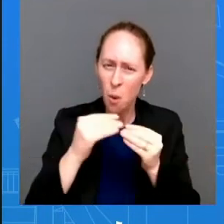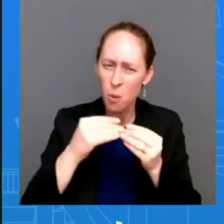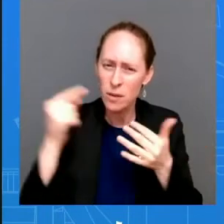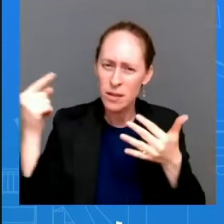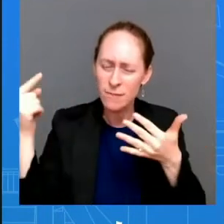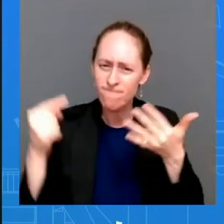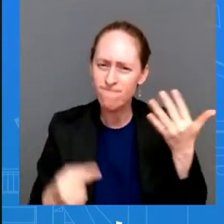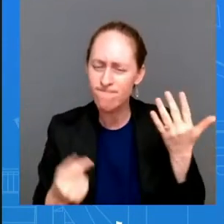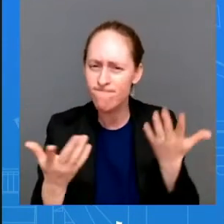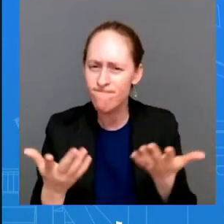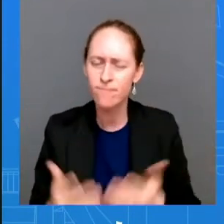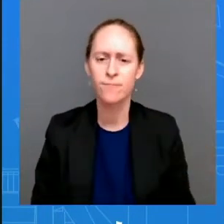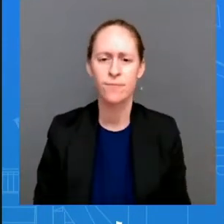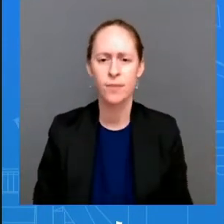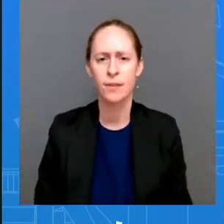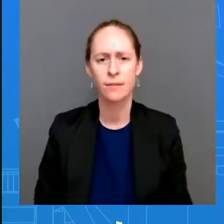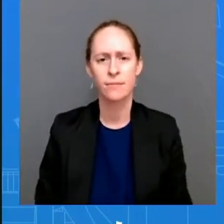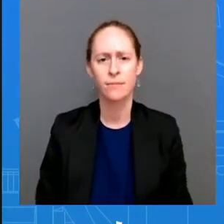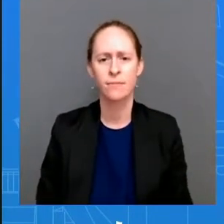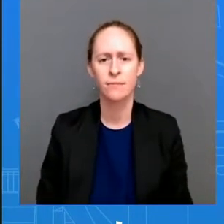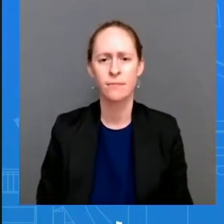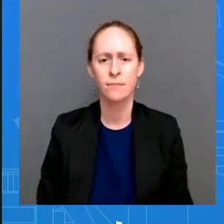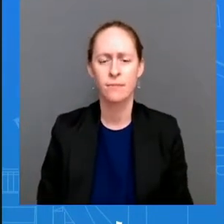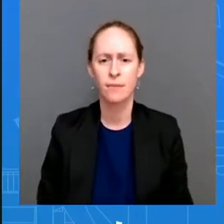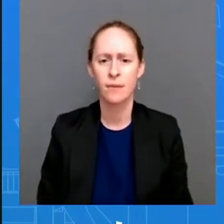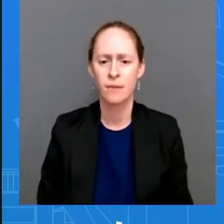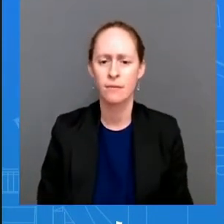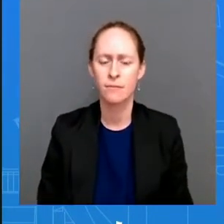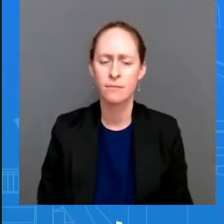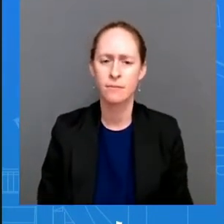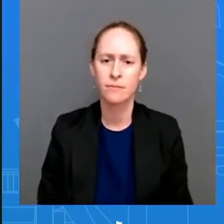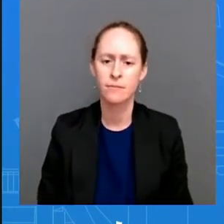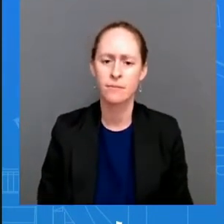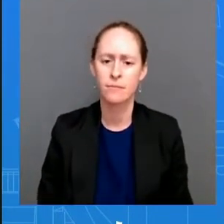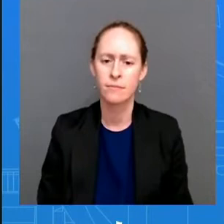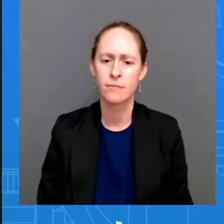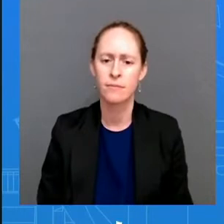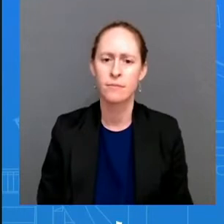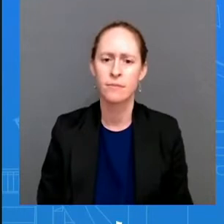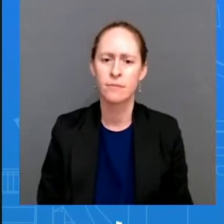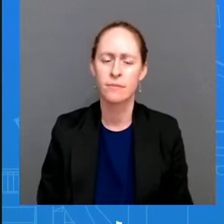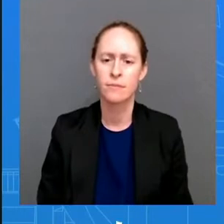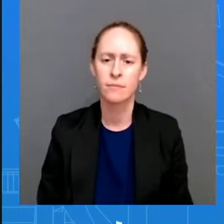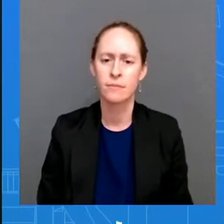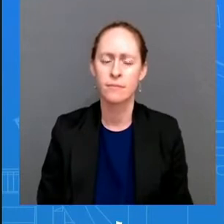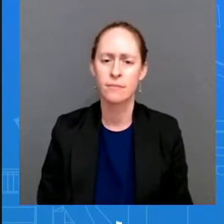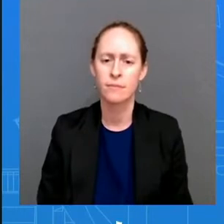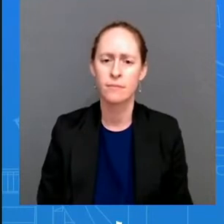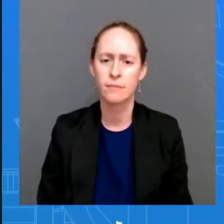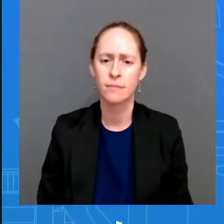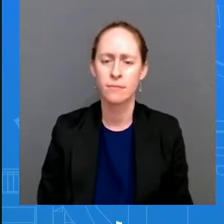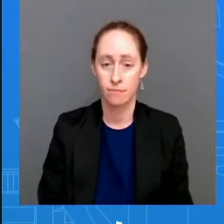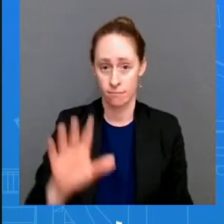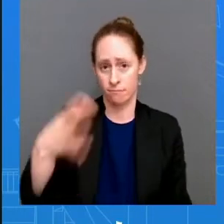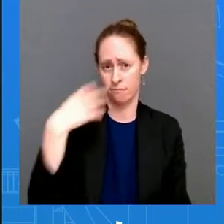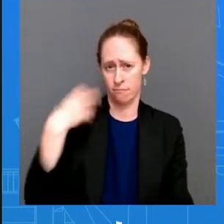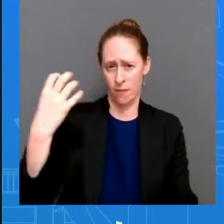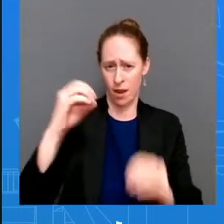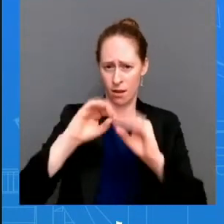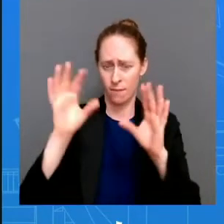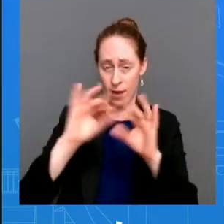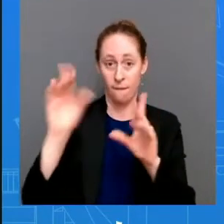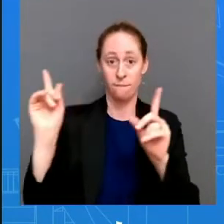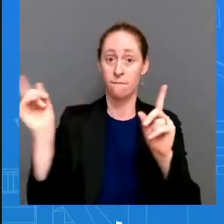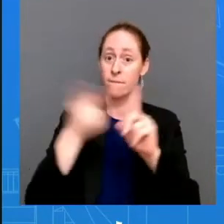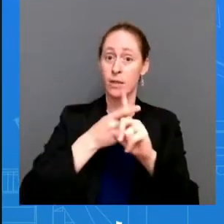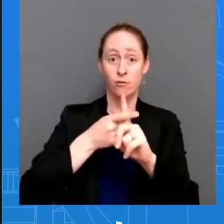signed, the President signed, was to create a task force. And that task force, one of the reasons it was created is so that it could streamline